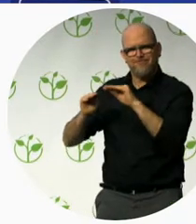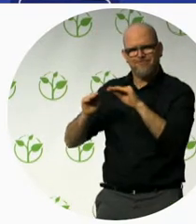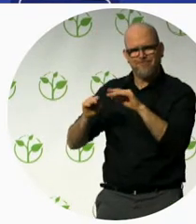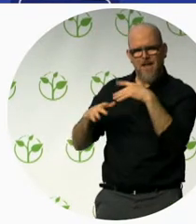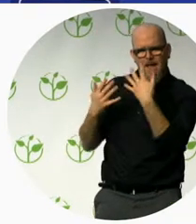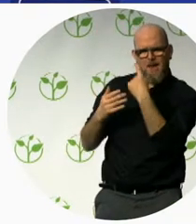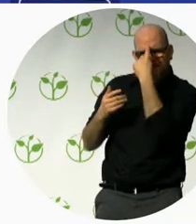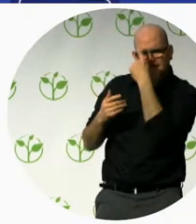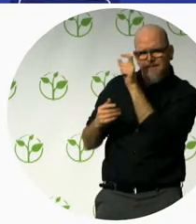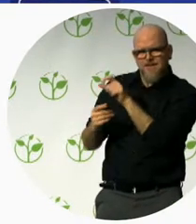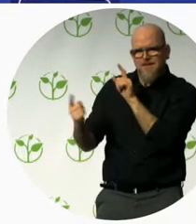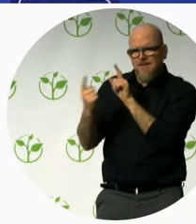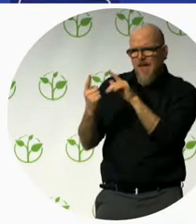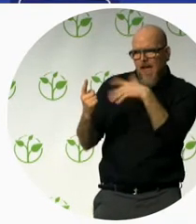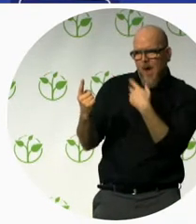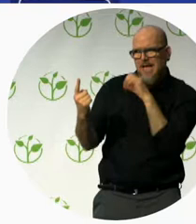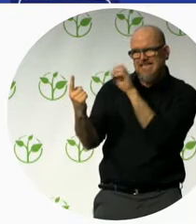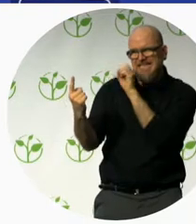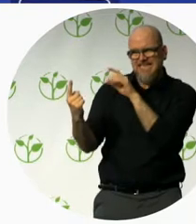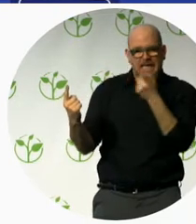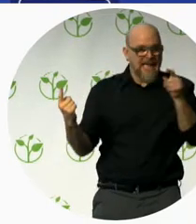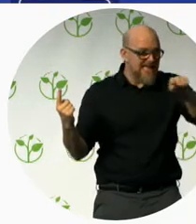was the most important we started doing.